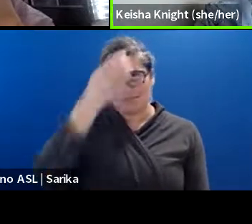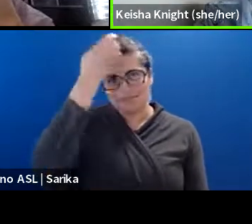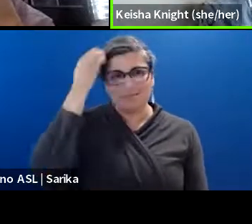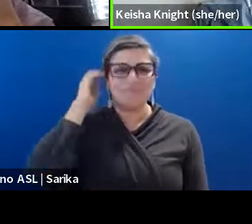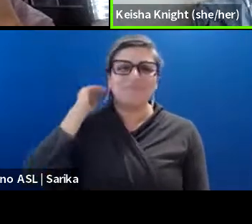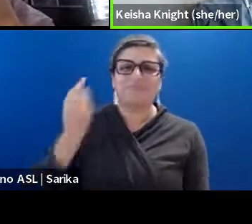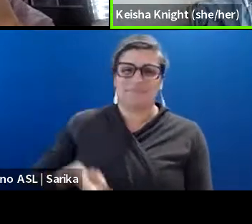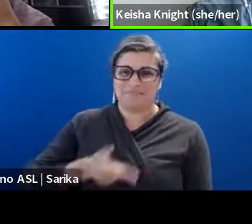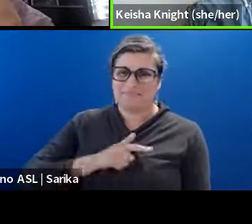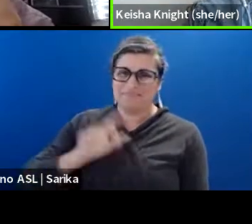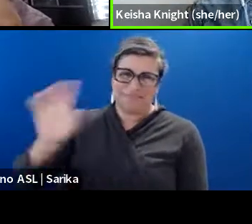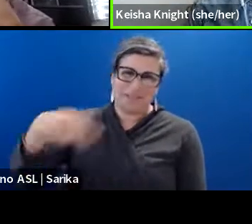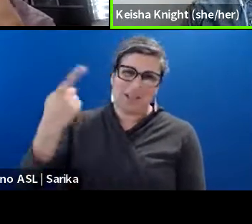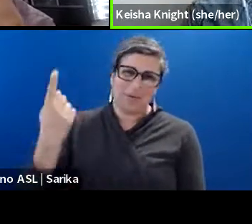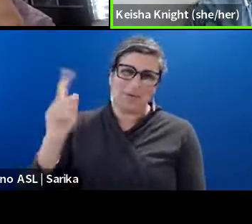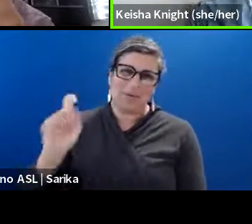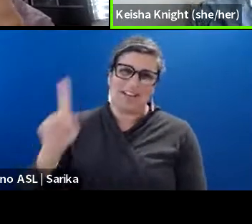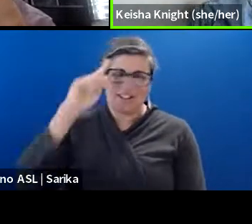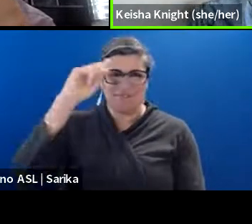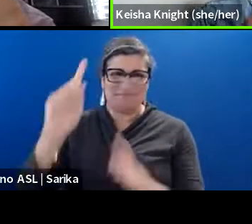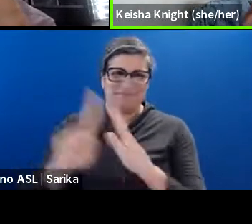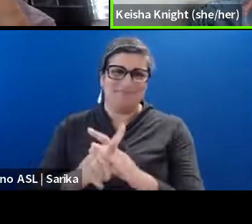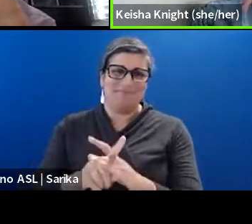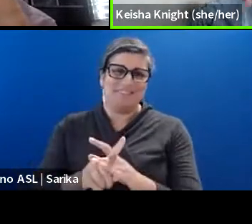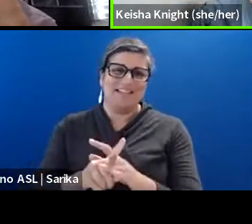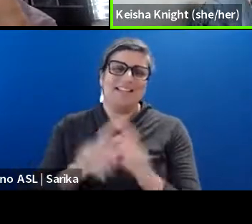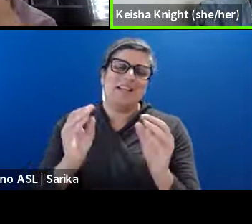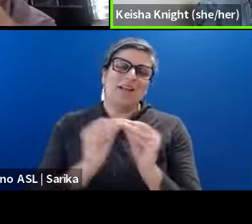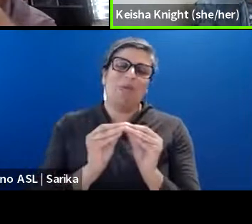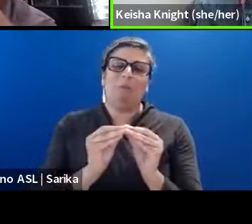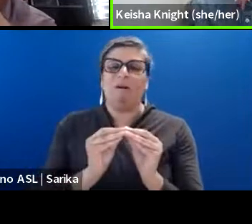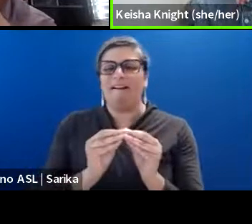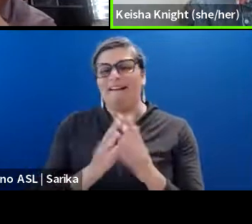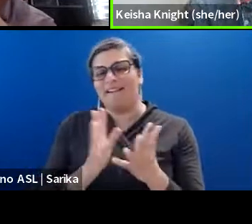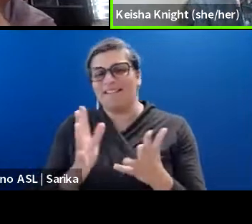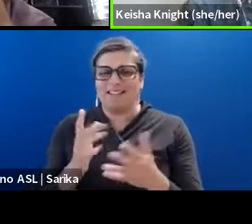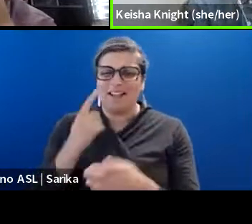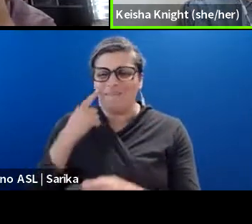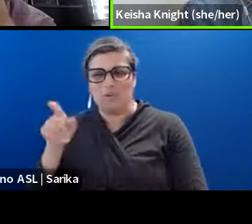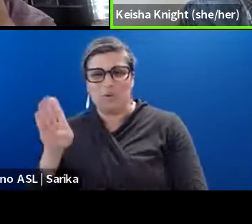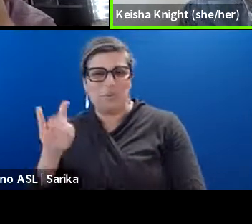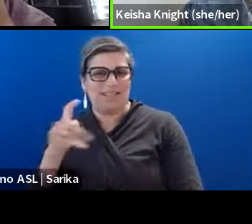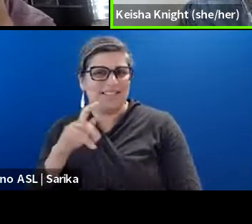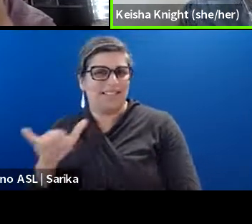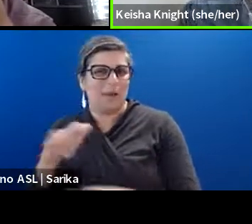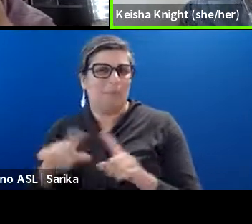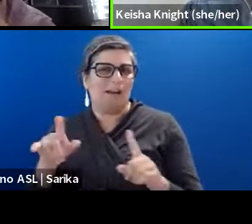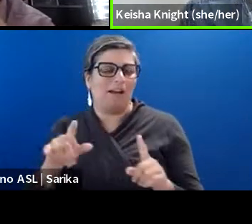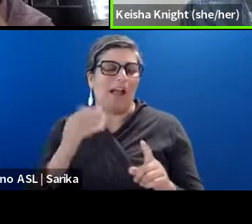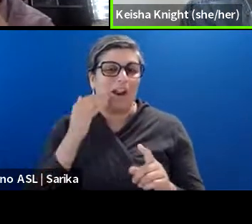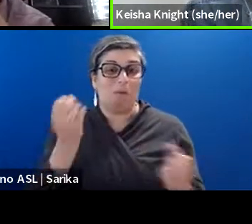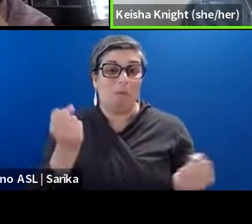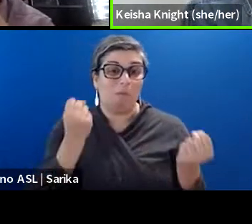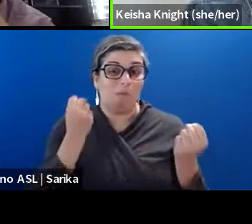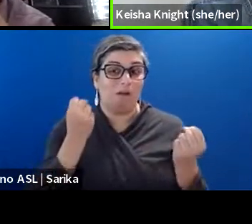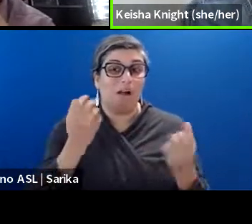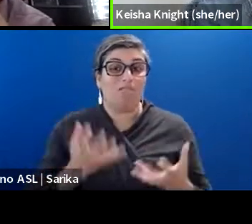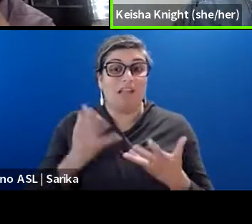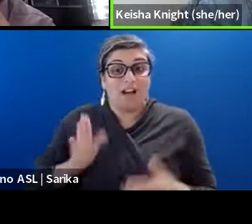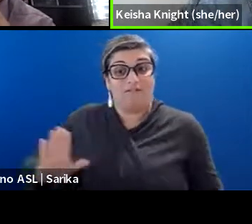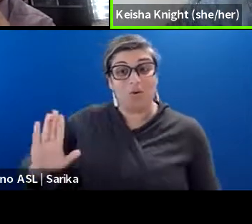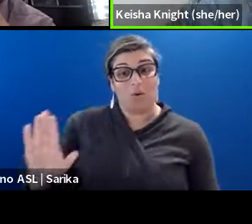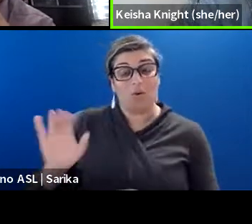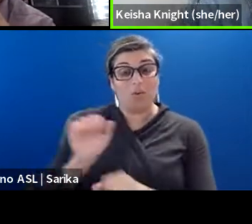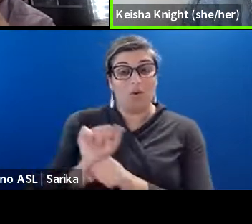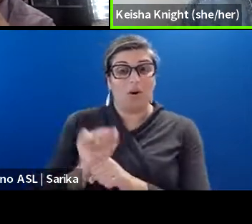I have another question. It was more of a prompt for you, Betsy. but yeah, I am, I know that a lot of your work is